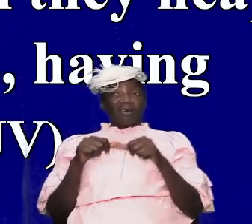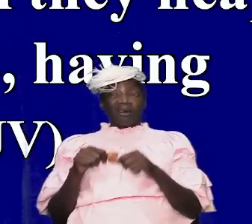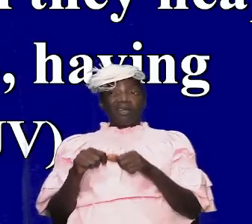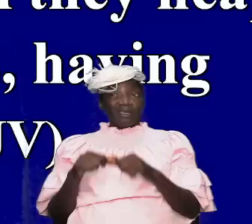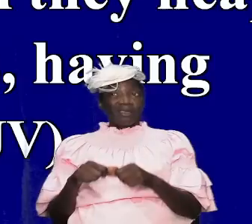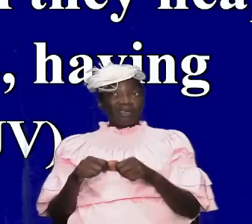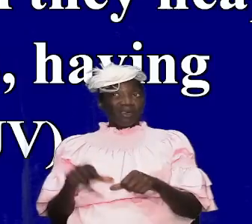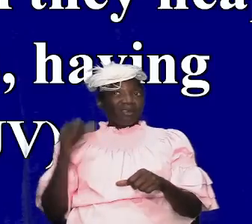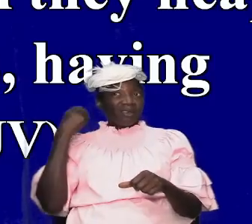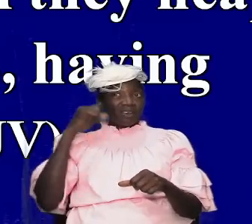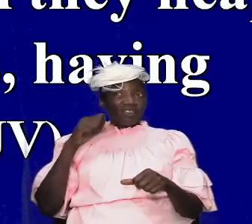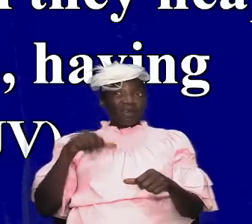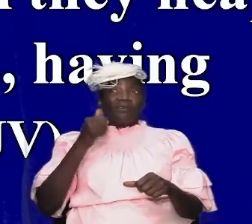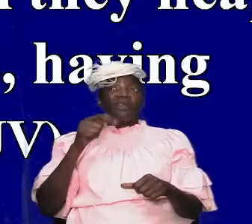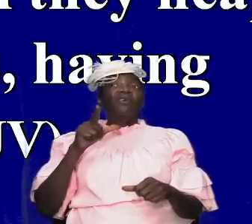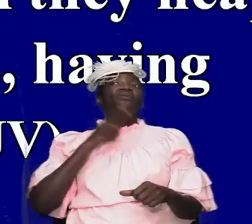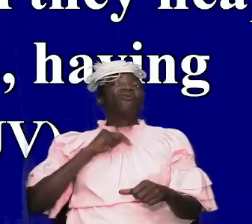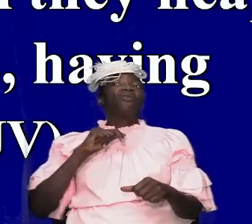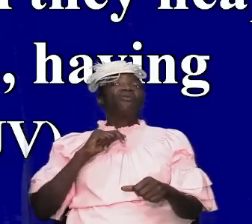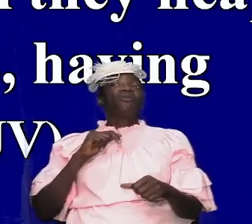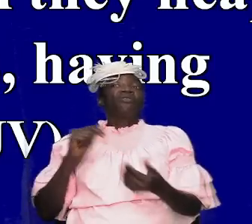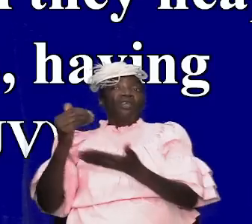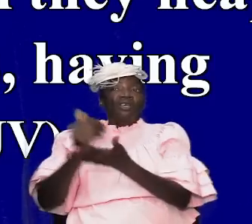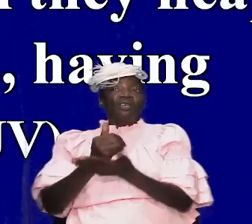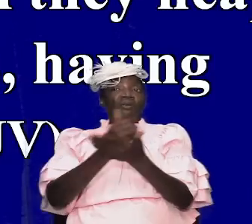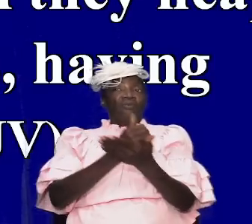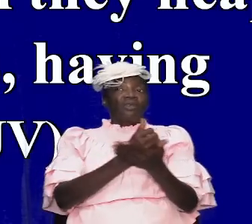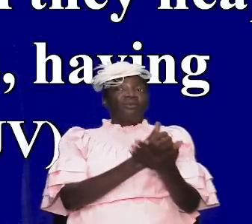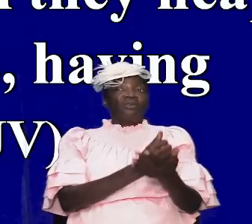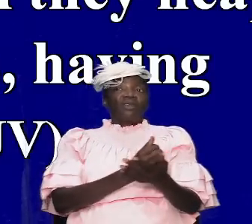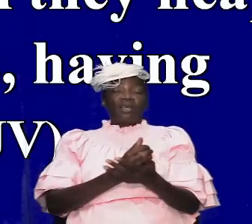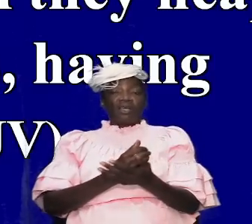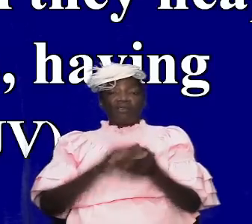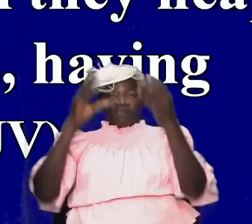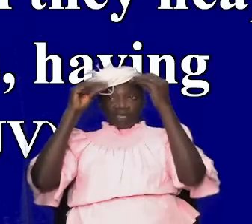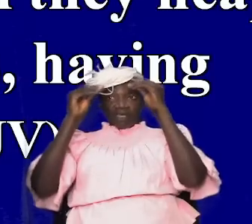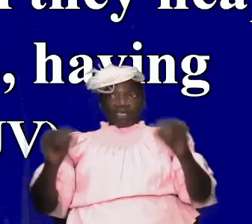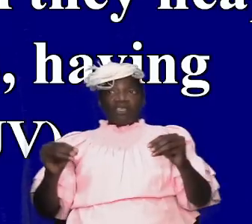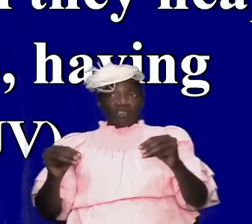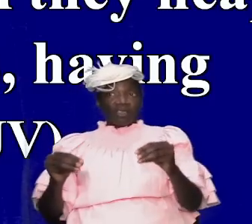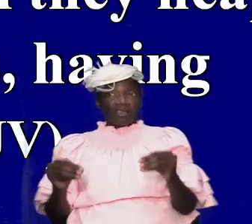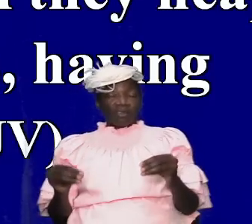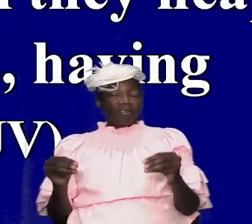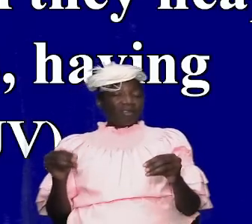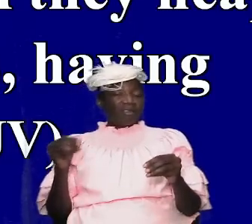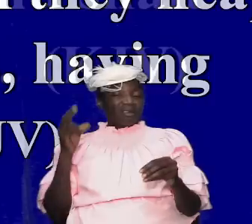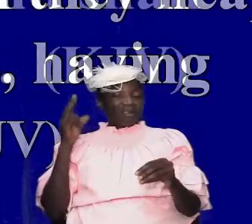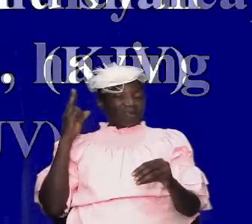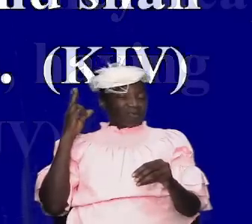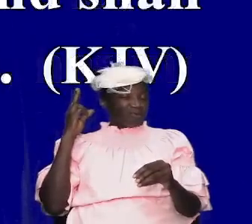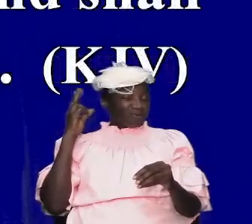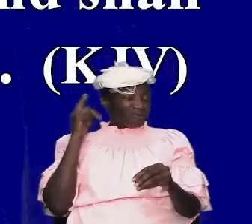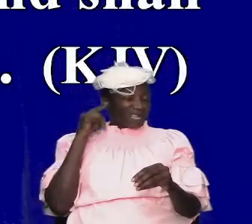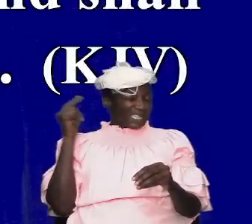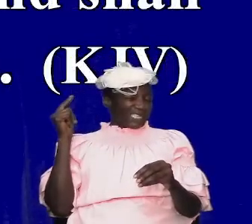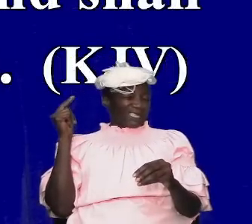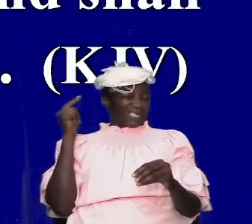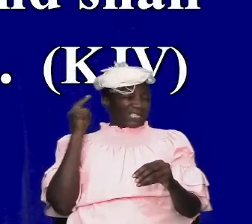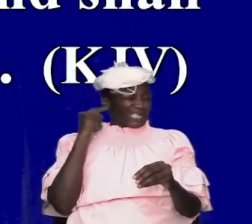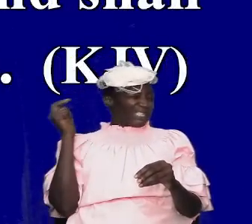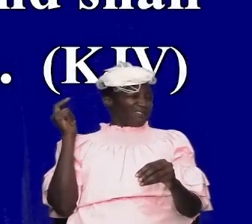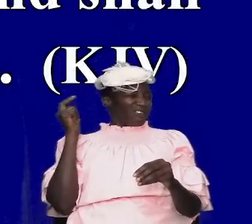but after their own lust shall they heed to themselves teachers having itching ears